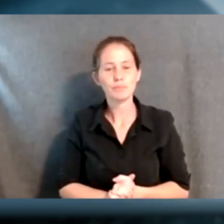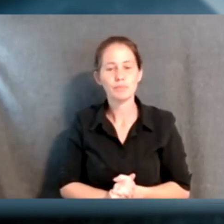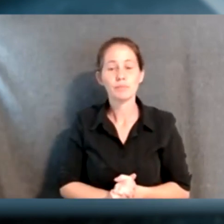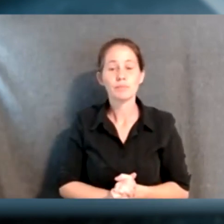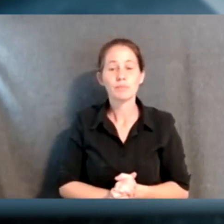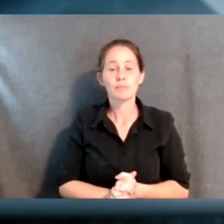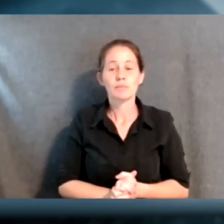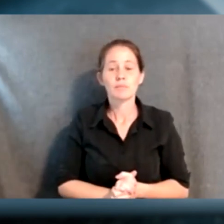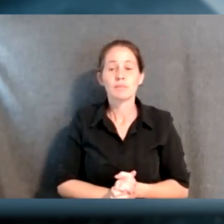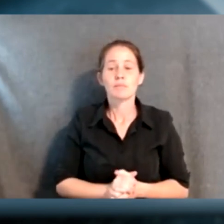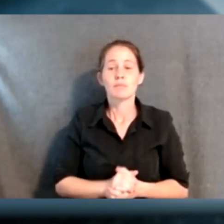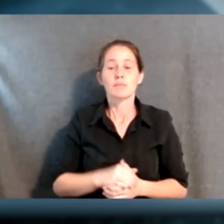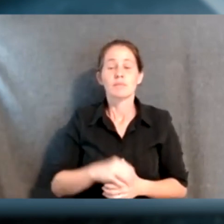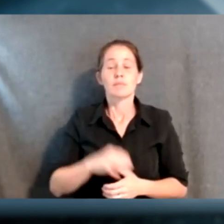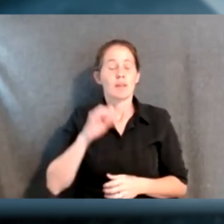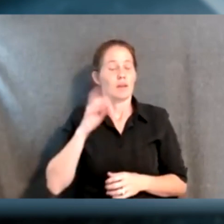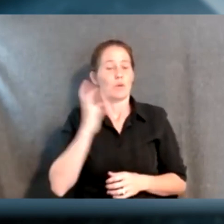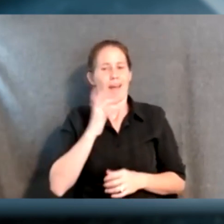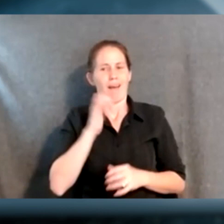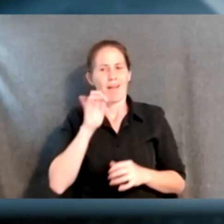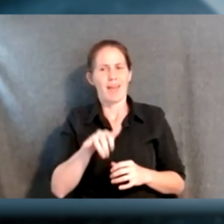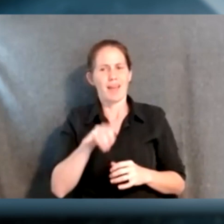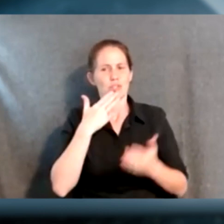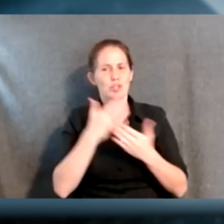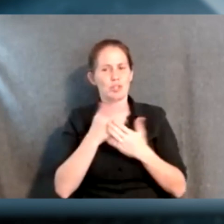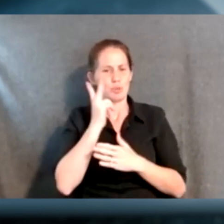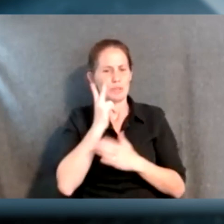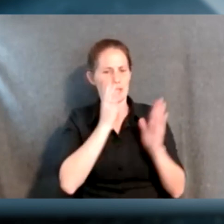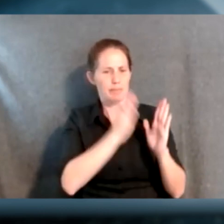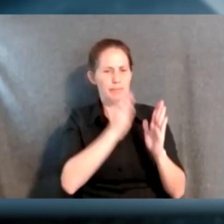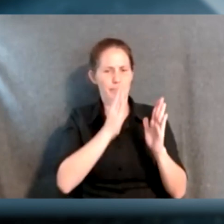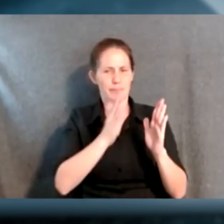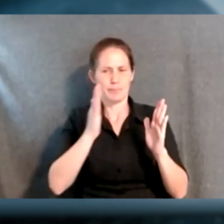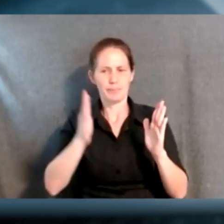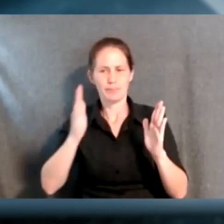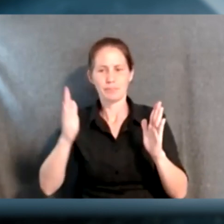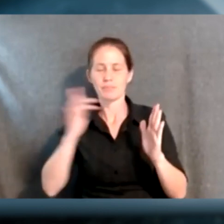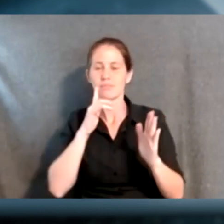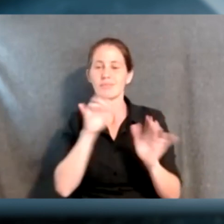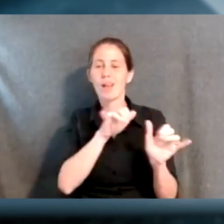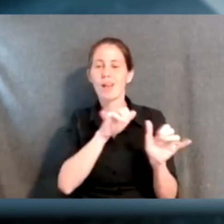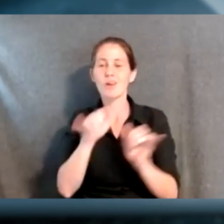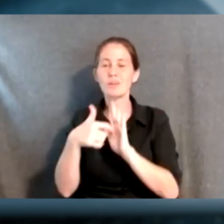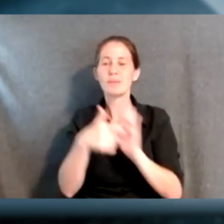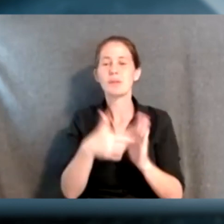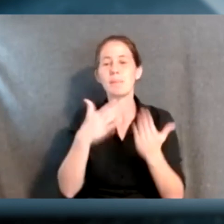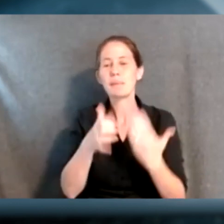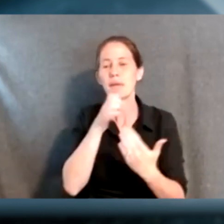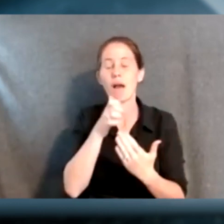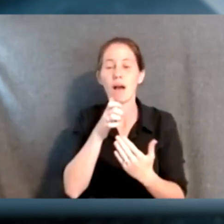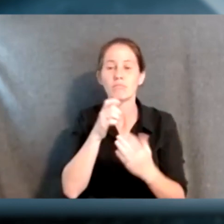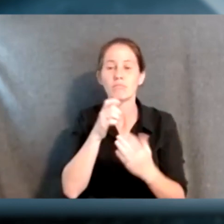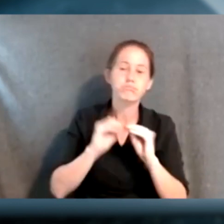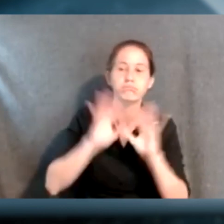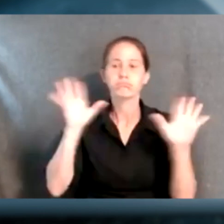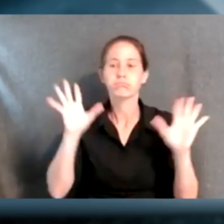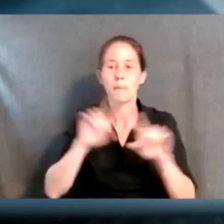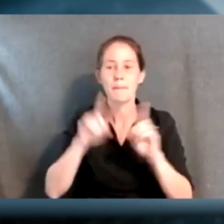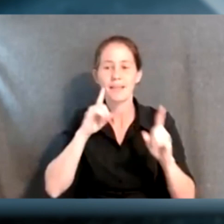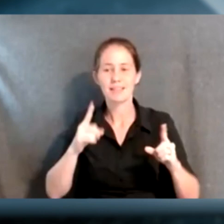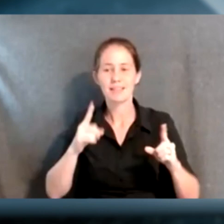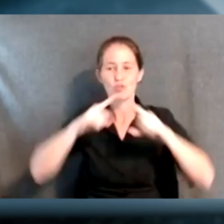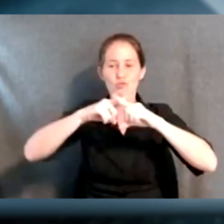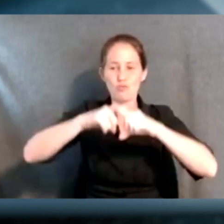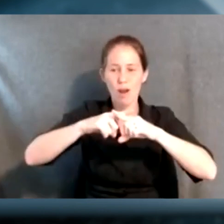It's so useful seeing it broken out in this manner. And it also demonstrates, it might not be immediately obvious, but this cross-sector approach that